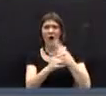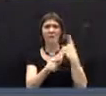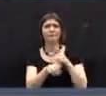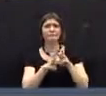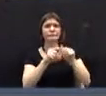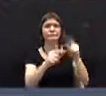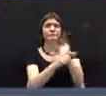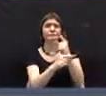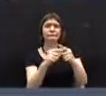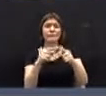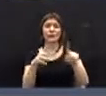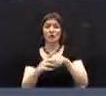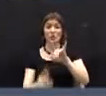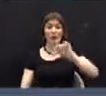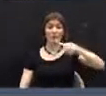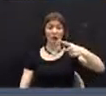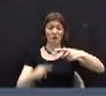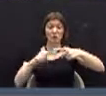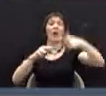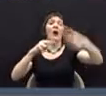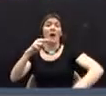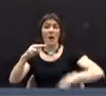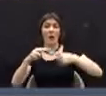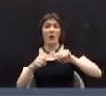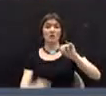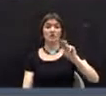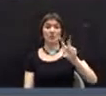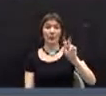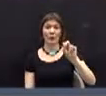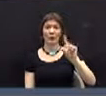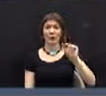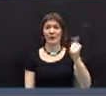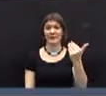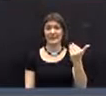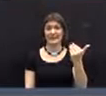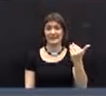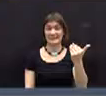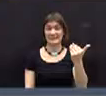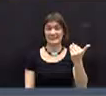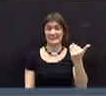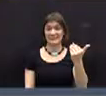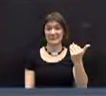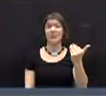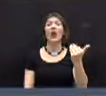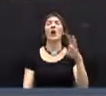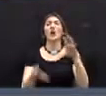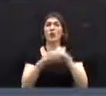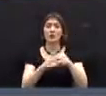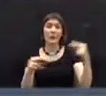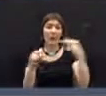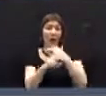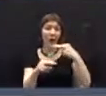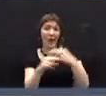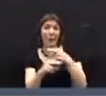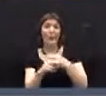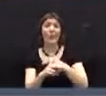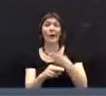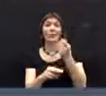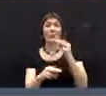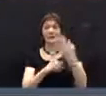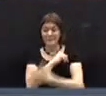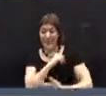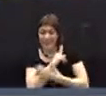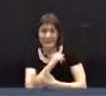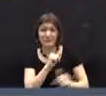expenses for the period July 1, 2014 through June 30, 2015, including all highway and Wyndham County taxes.